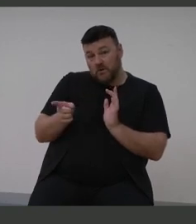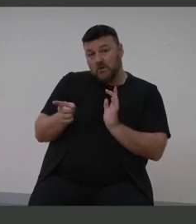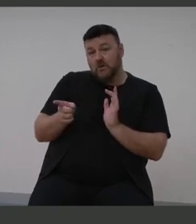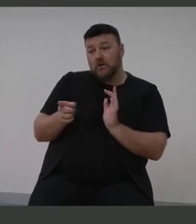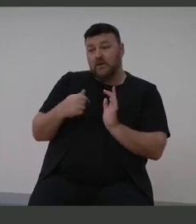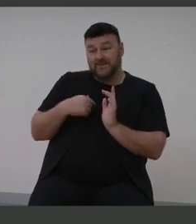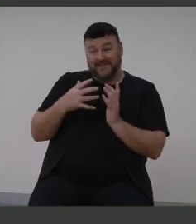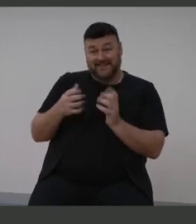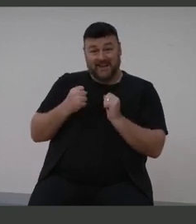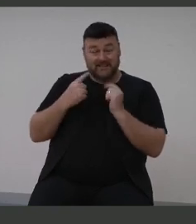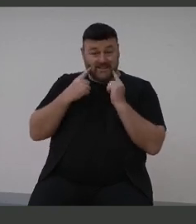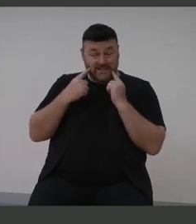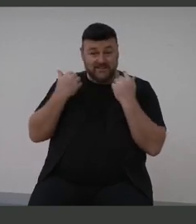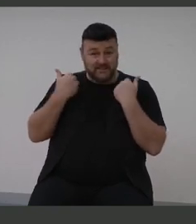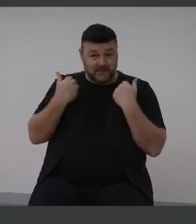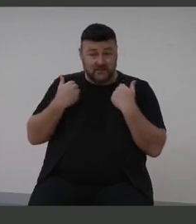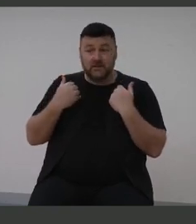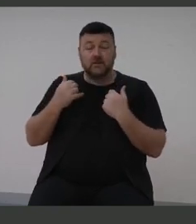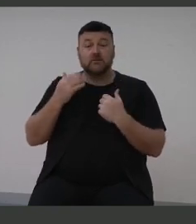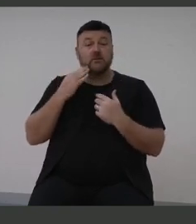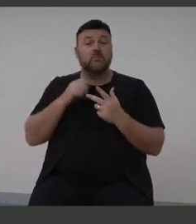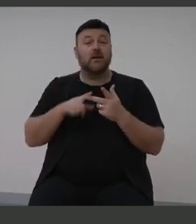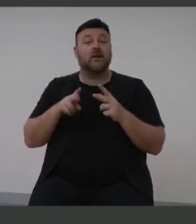children living in urban areas.